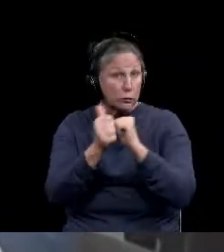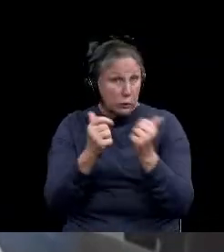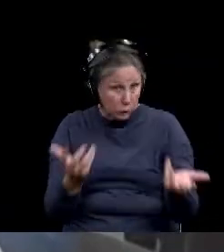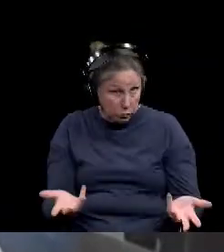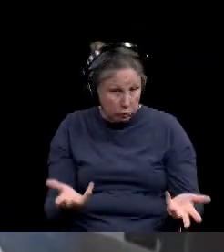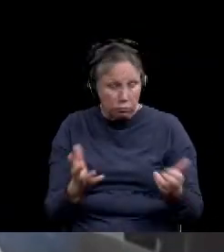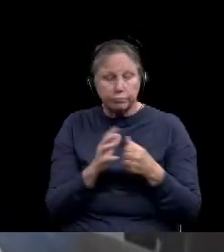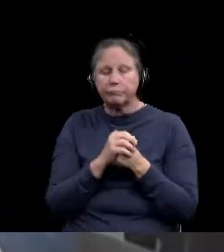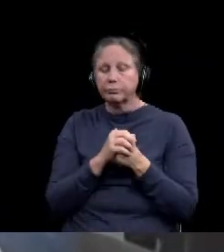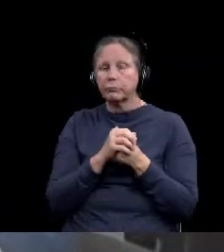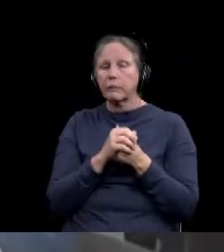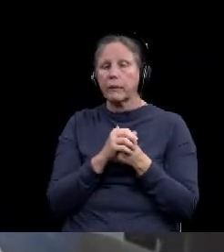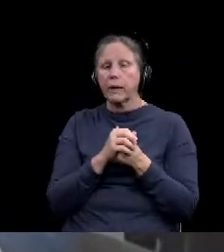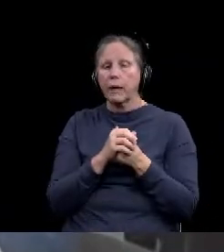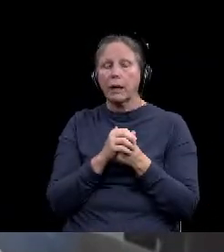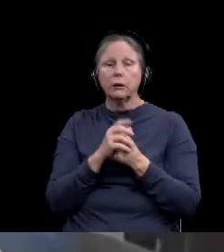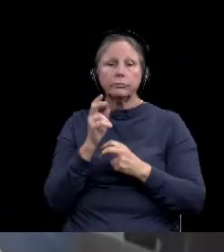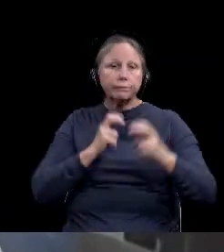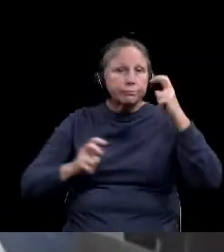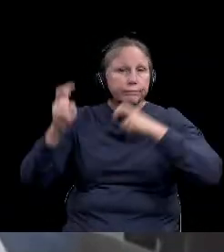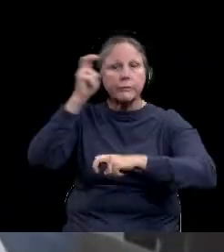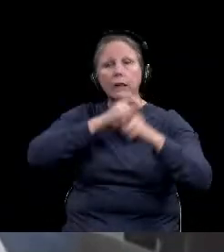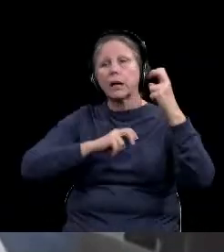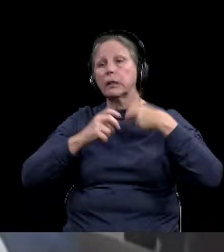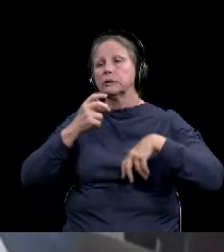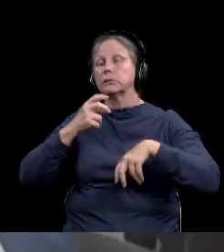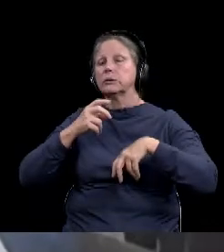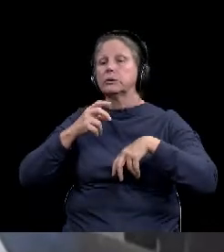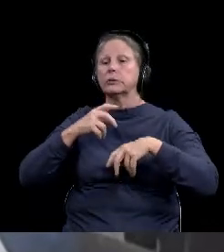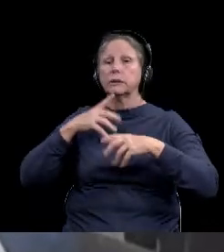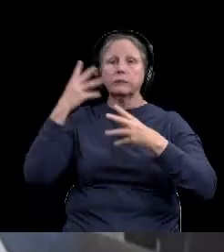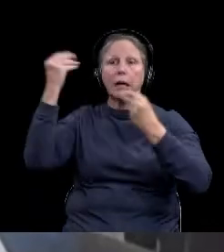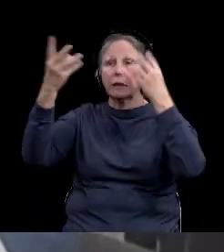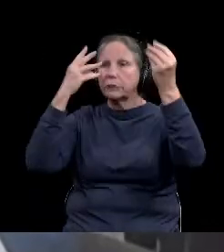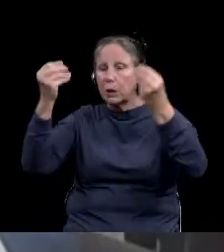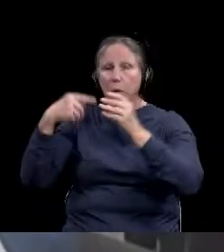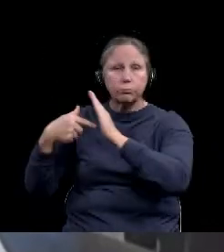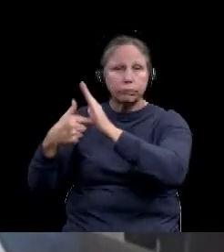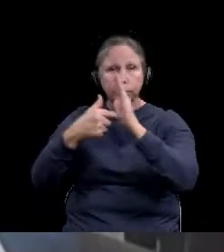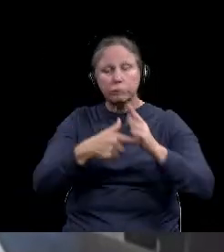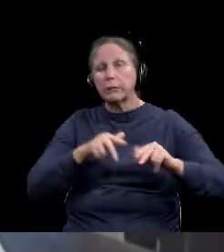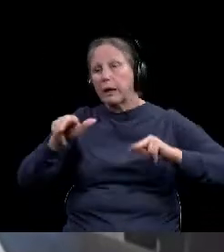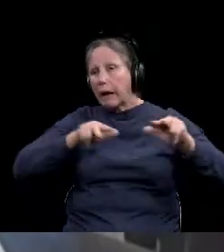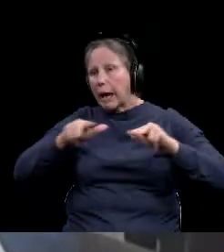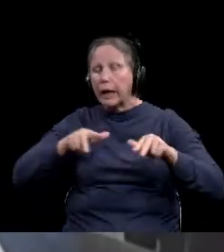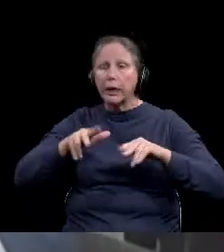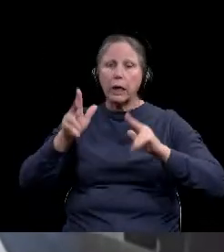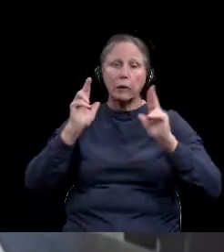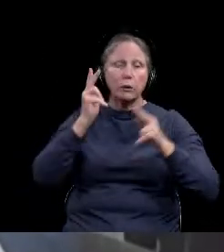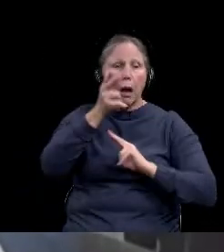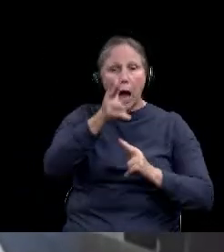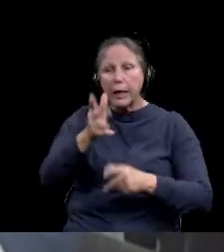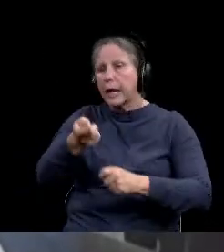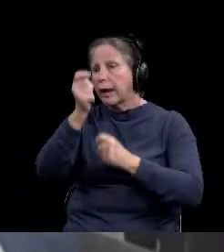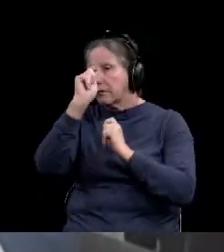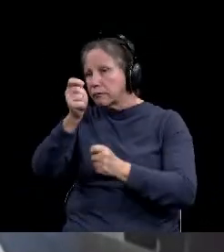fairs and expositions, outdoor activities such as hiking, walking, hunting, fishing,